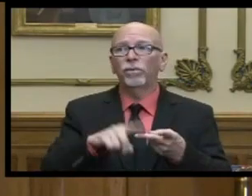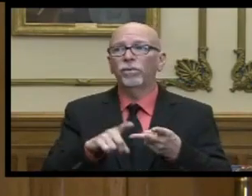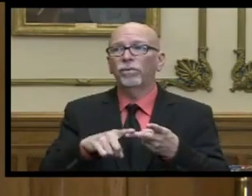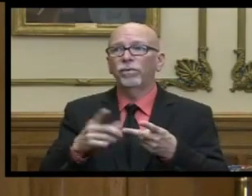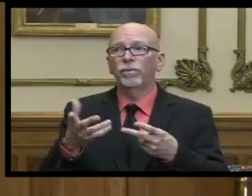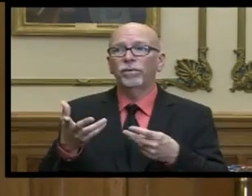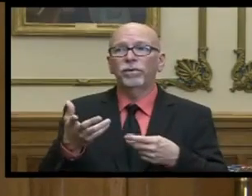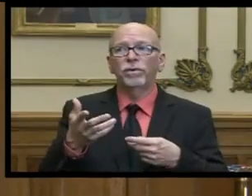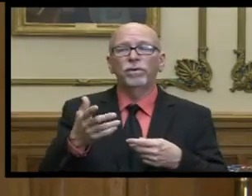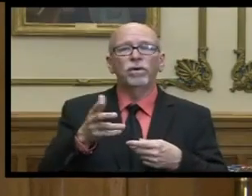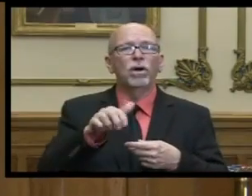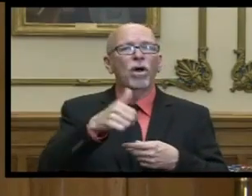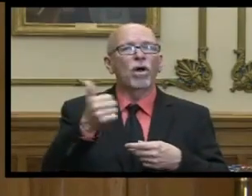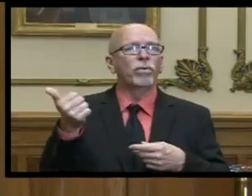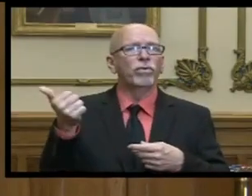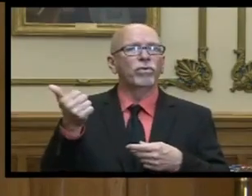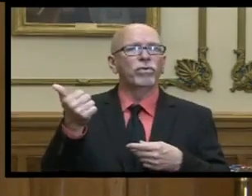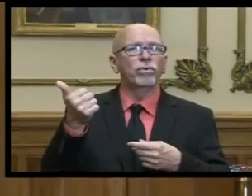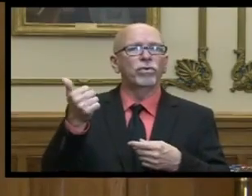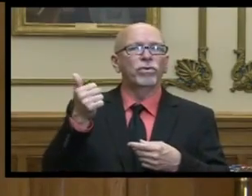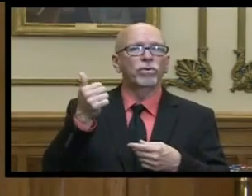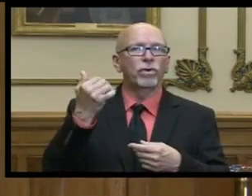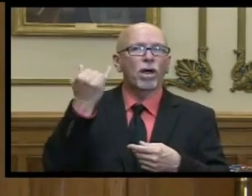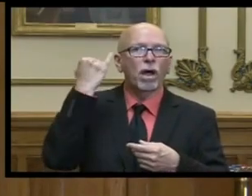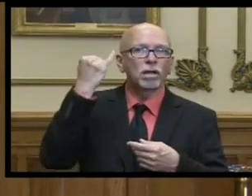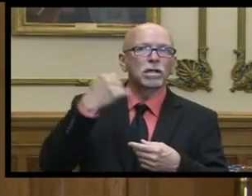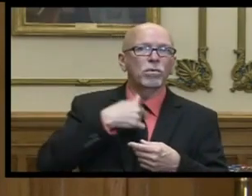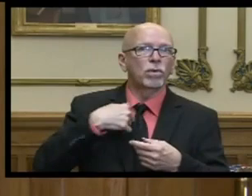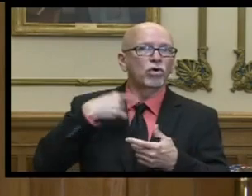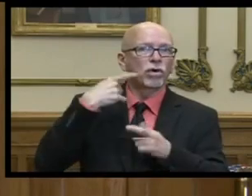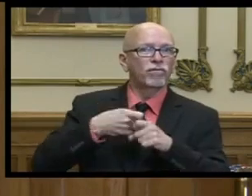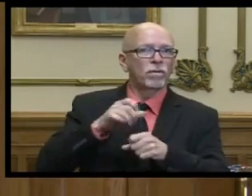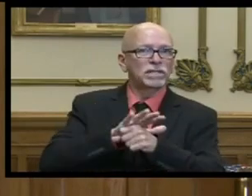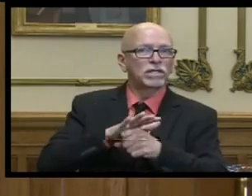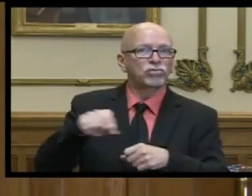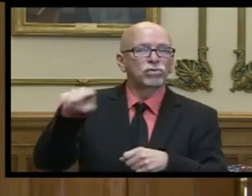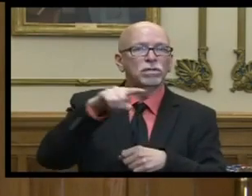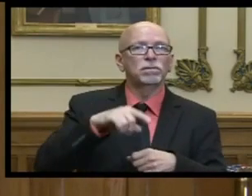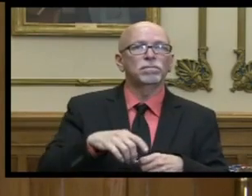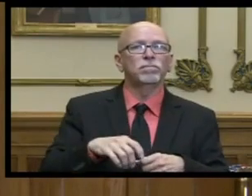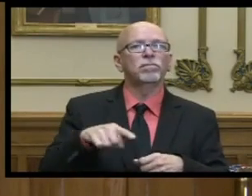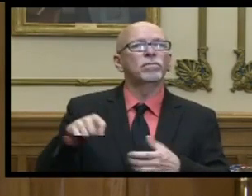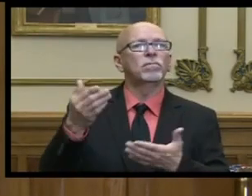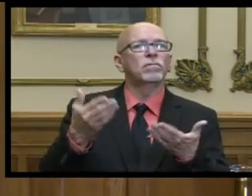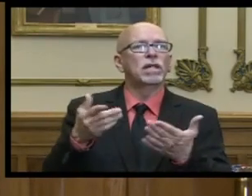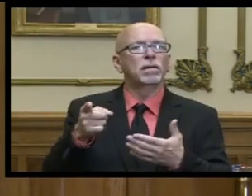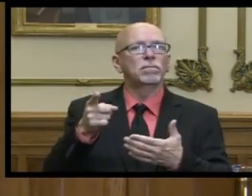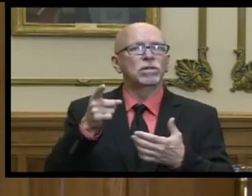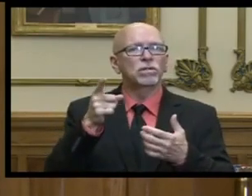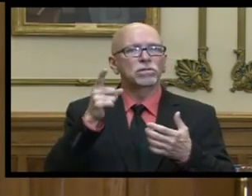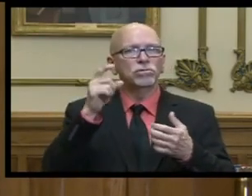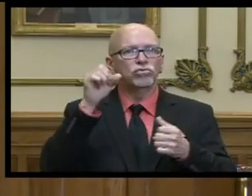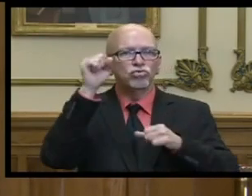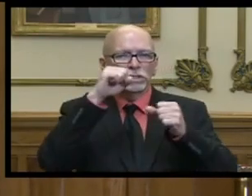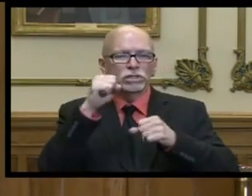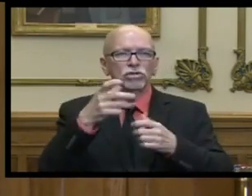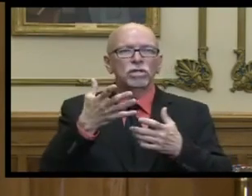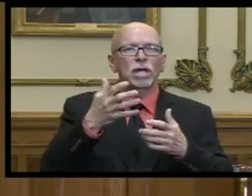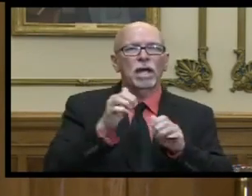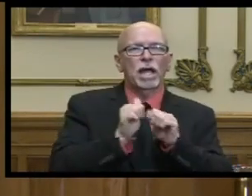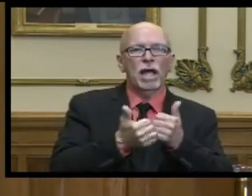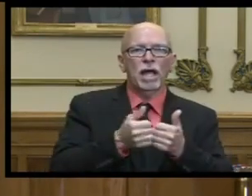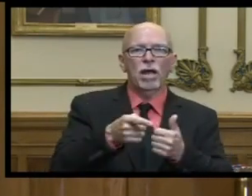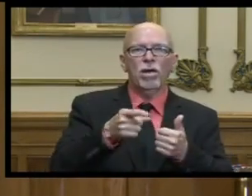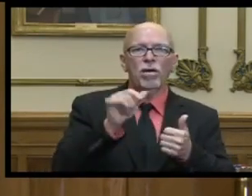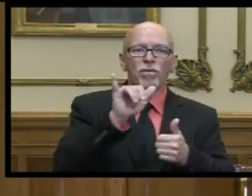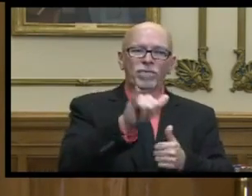um the other uh idea that we've we've heard from districts is that they might be strategic in um and how